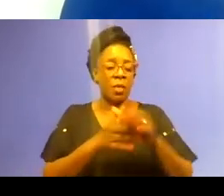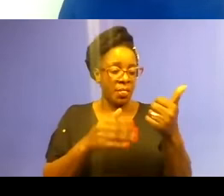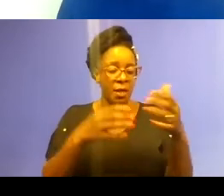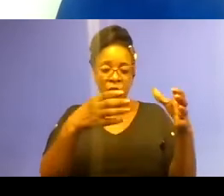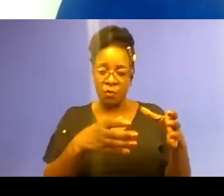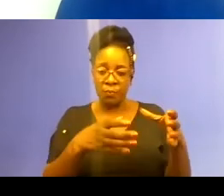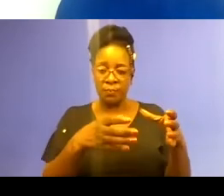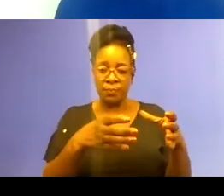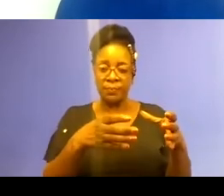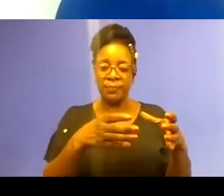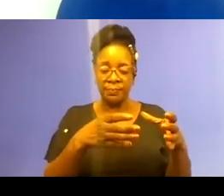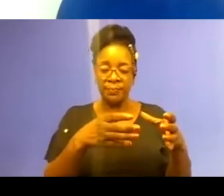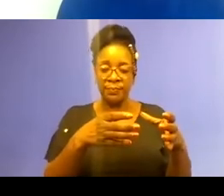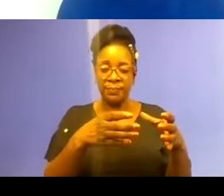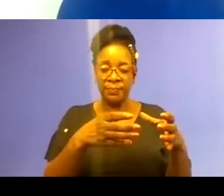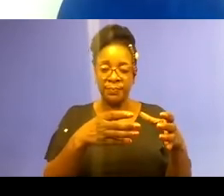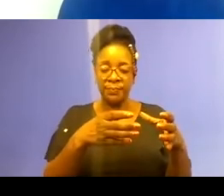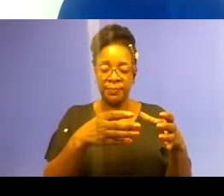collective level.